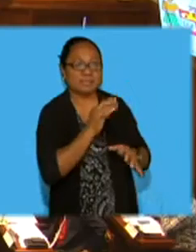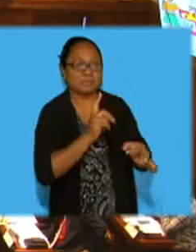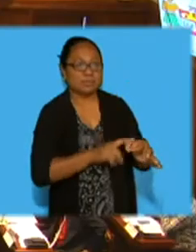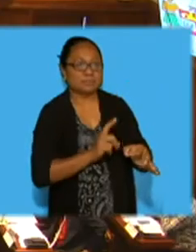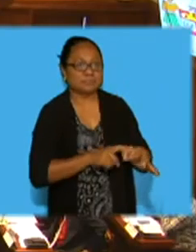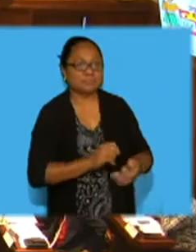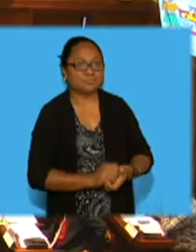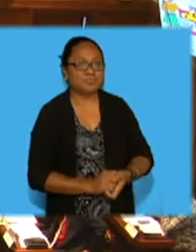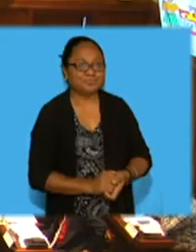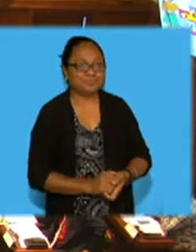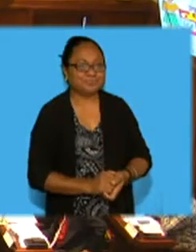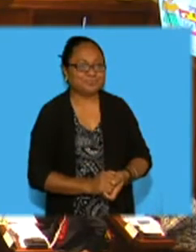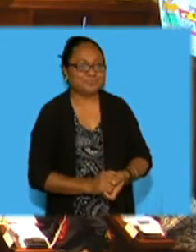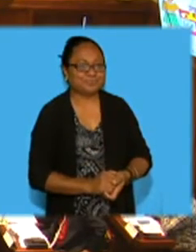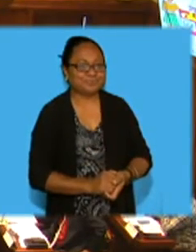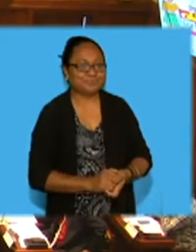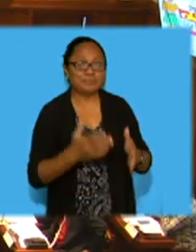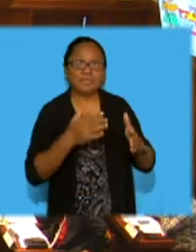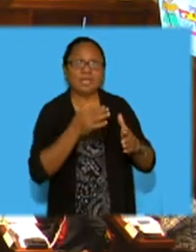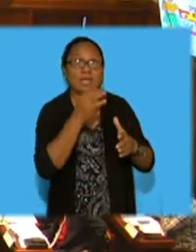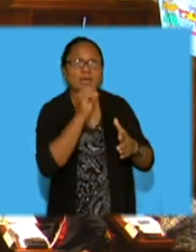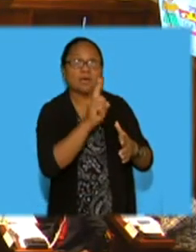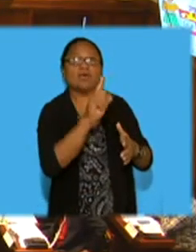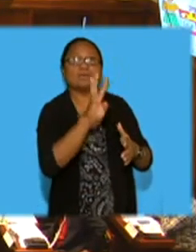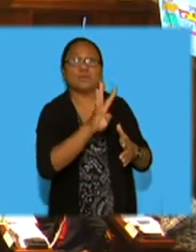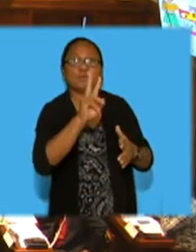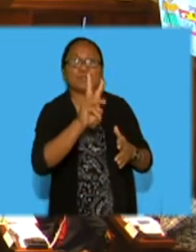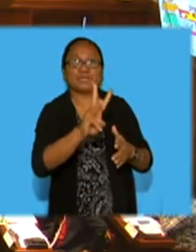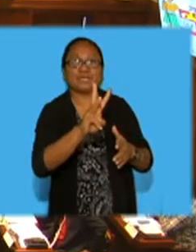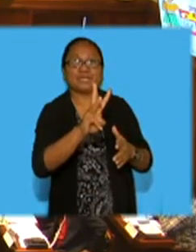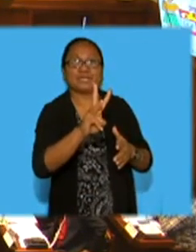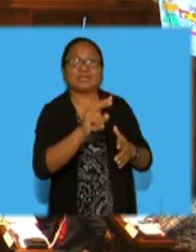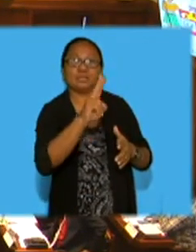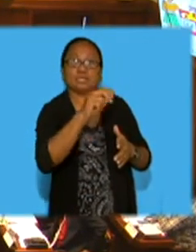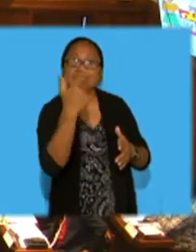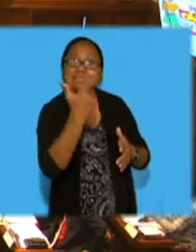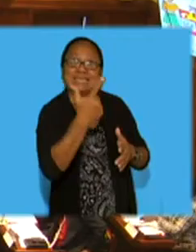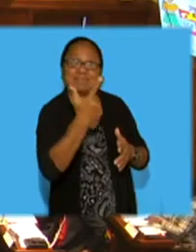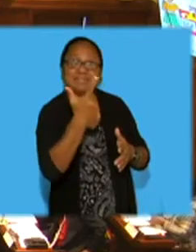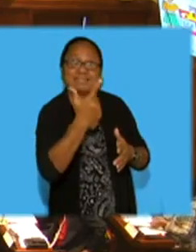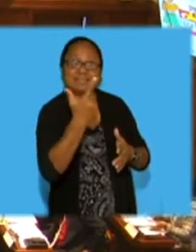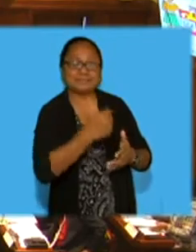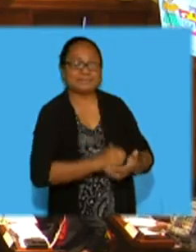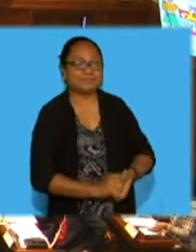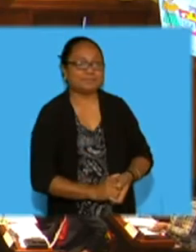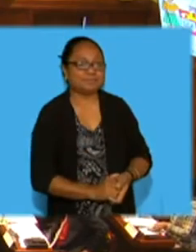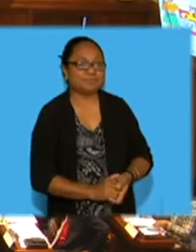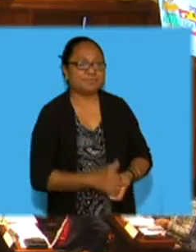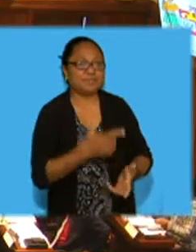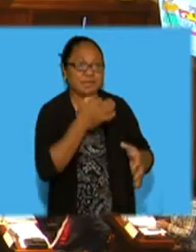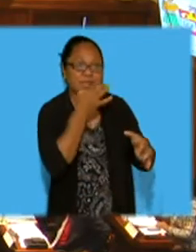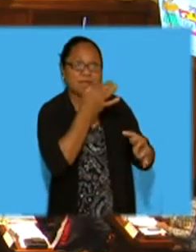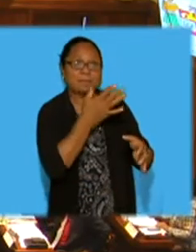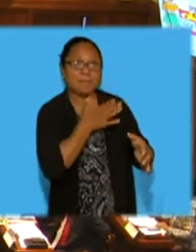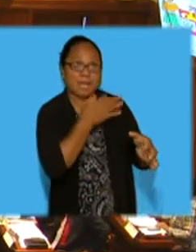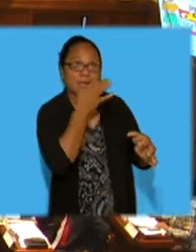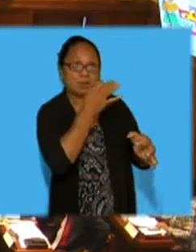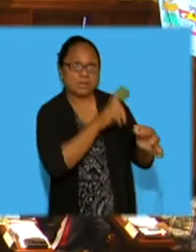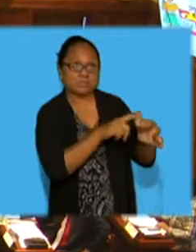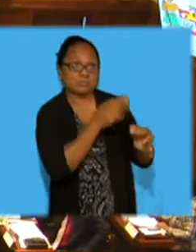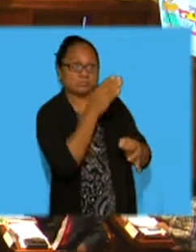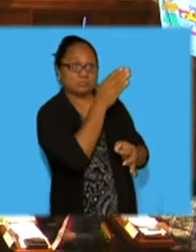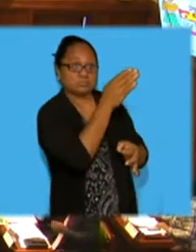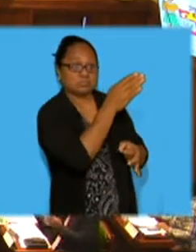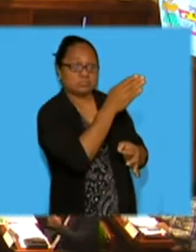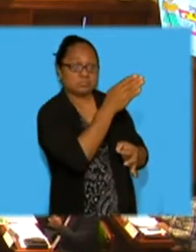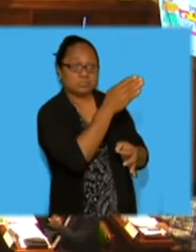Thank you, Madam Speaker. rise to ask question 143 of 2017, standing in my name in today's order paper. The question is directed to the Minister for